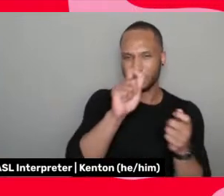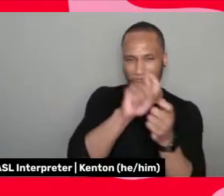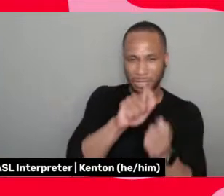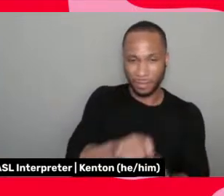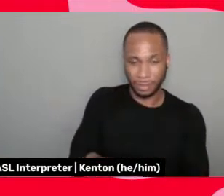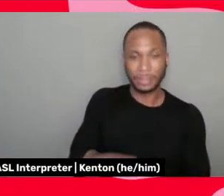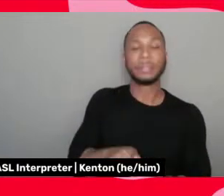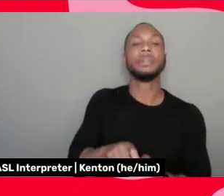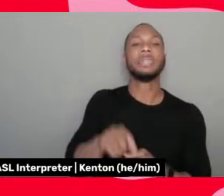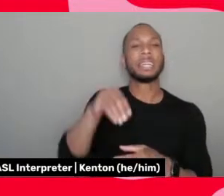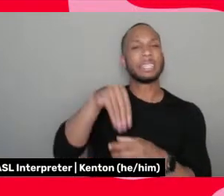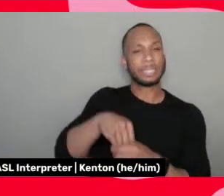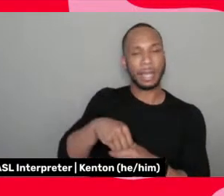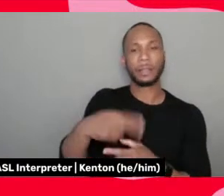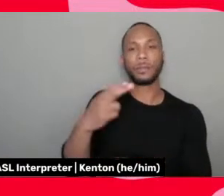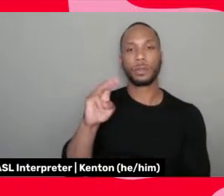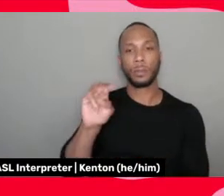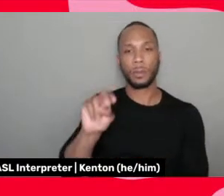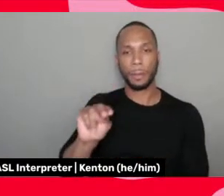human beings.